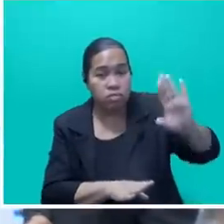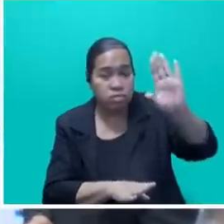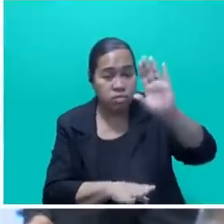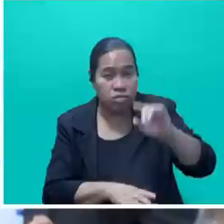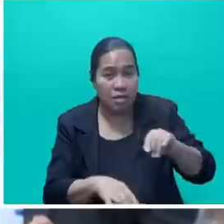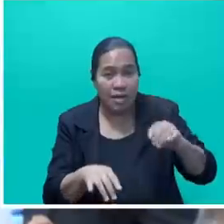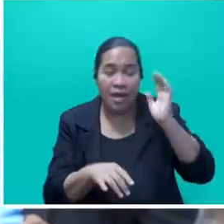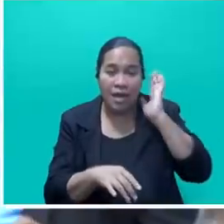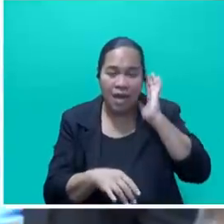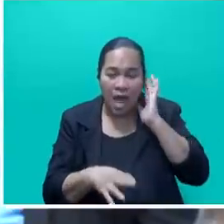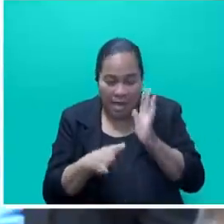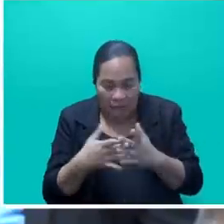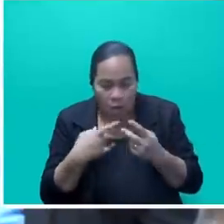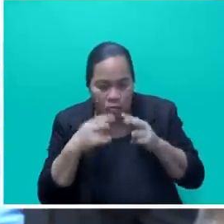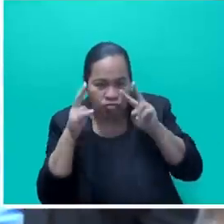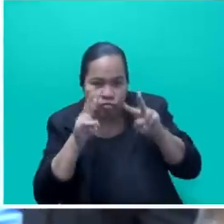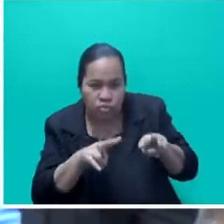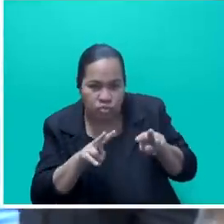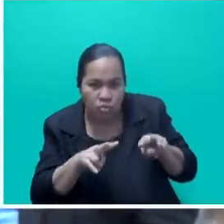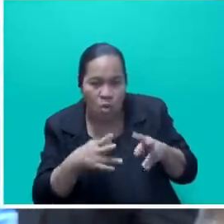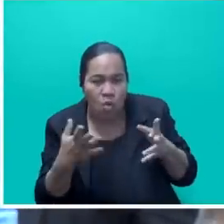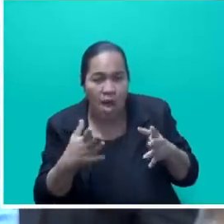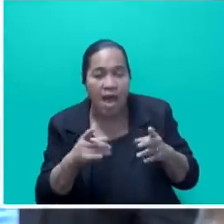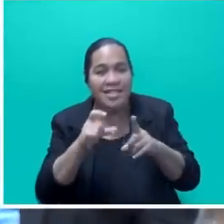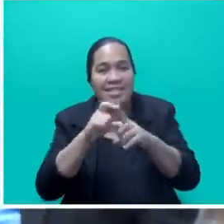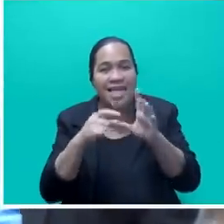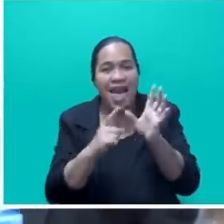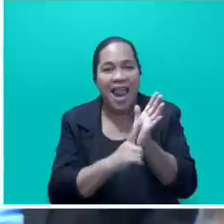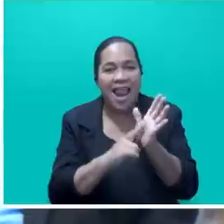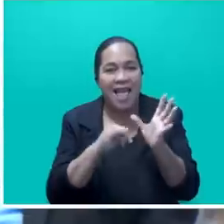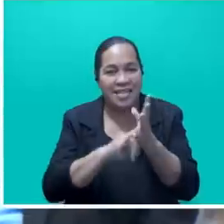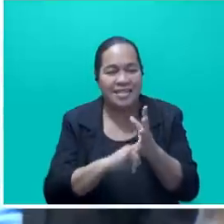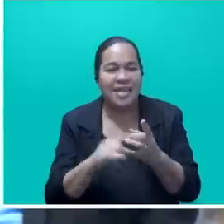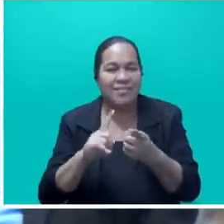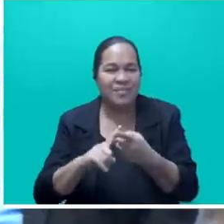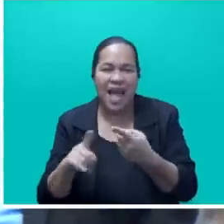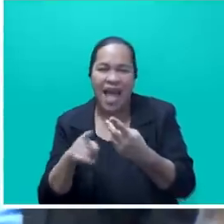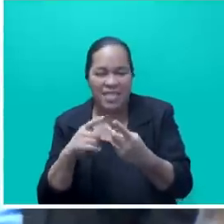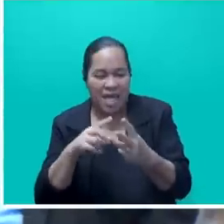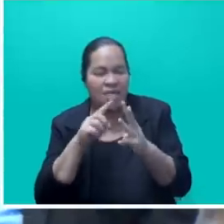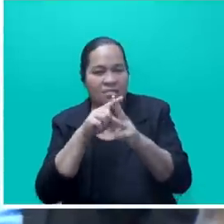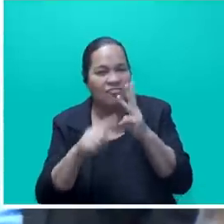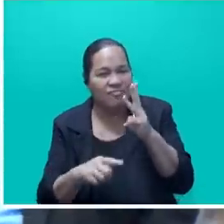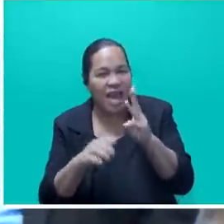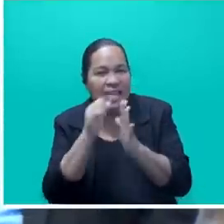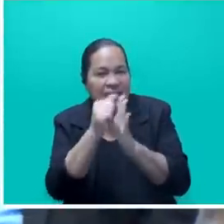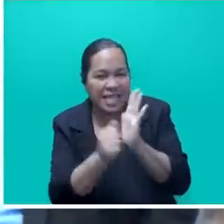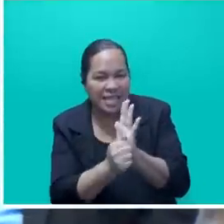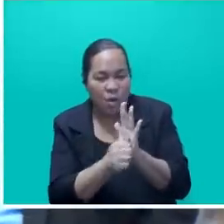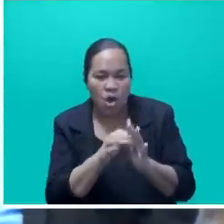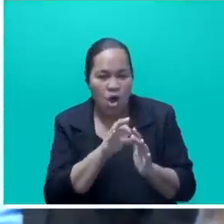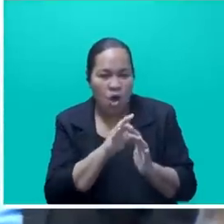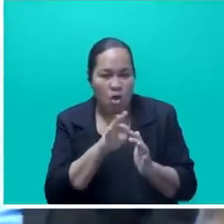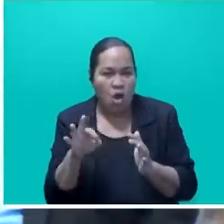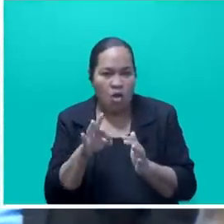We are now exploring the possibility of flying to Dallas, Seattle, or Houston without compromising our position